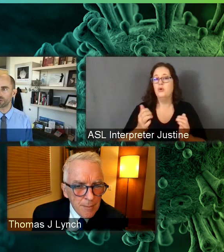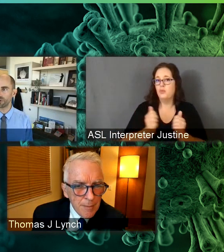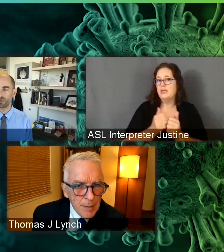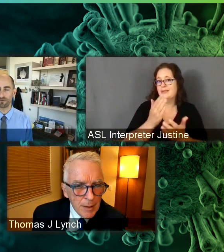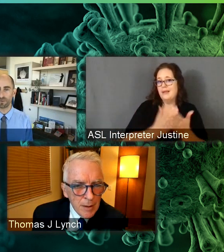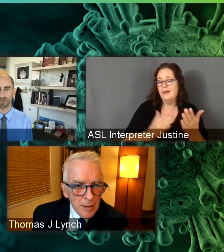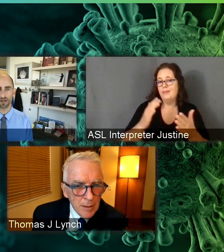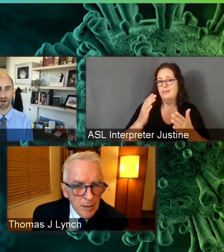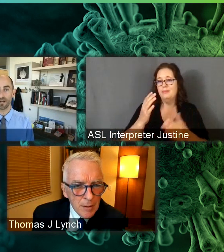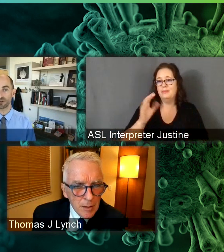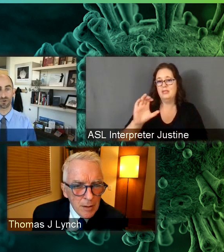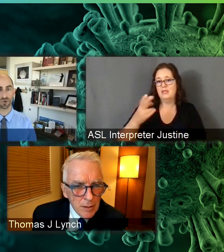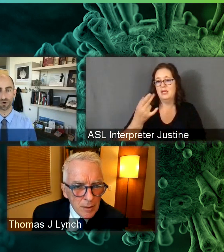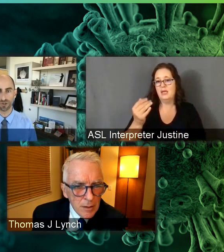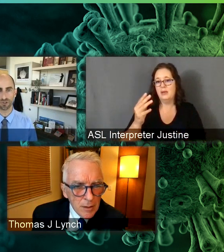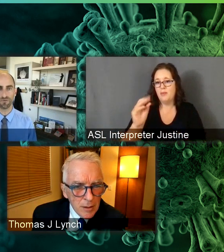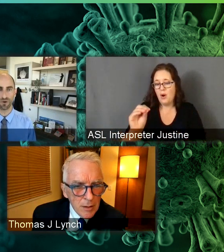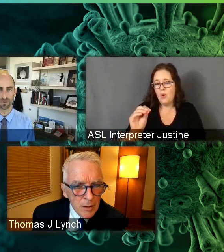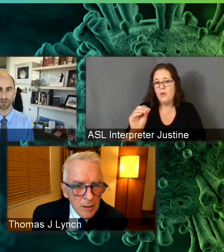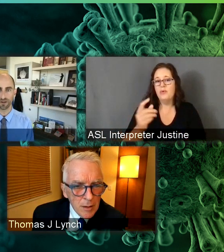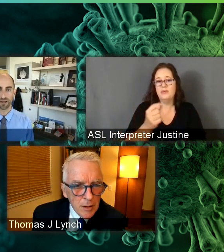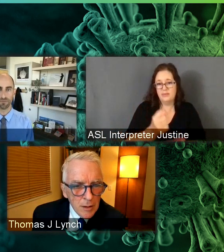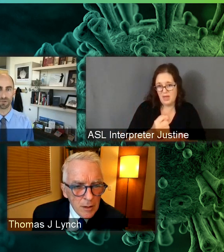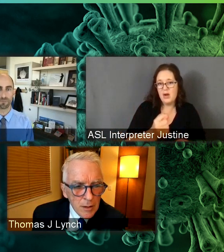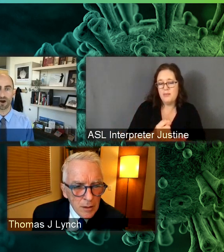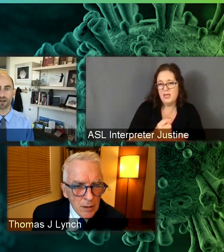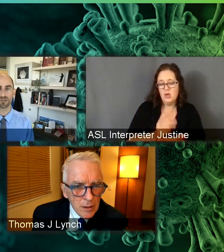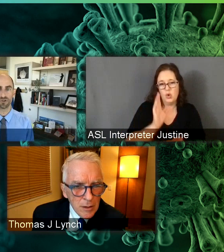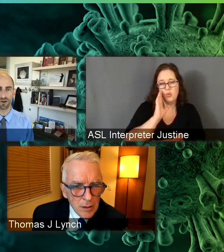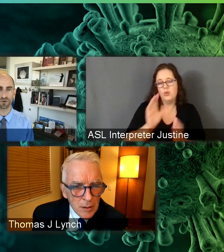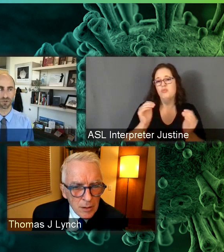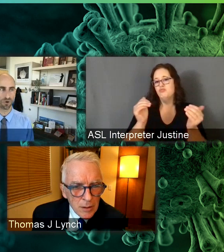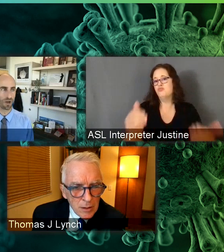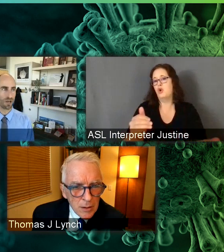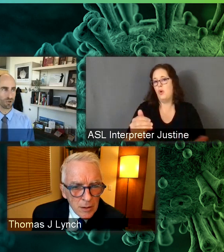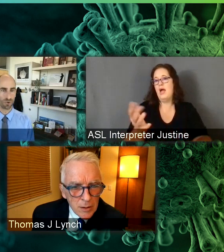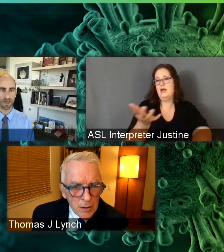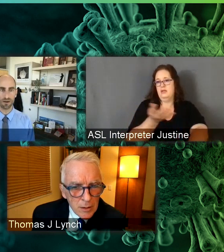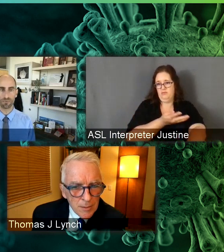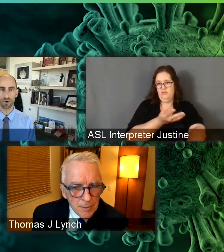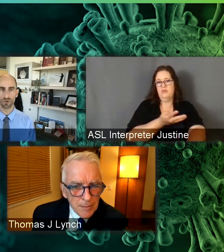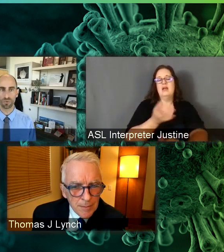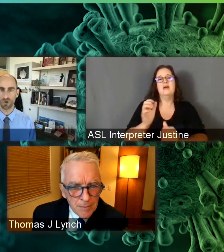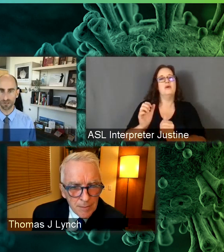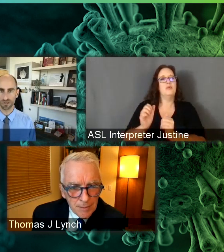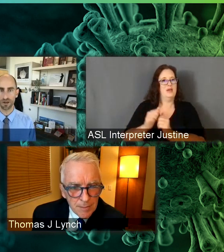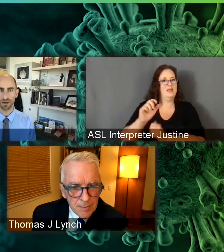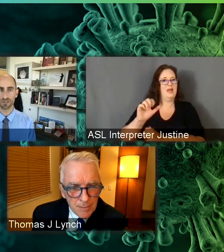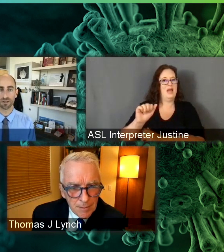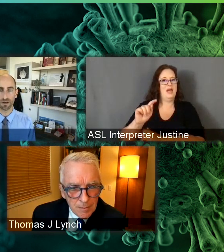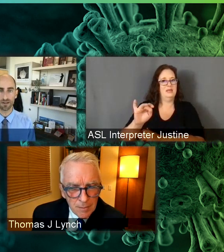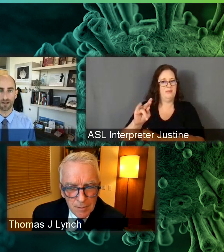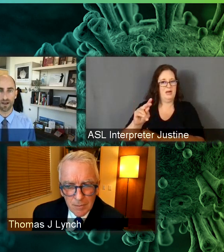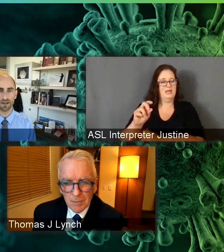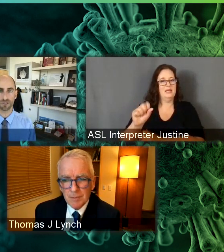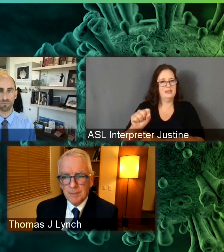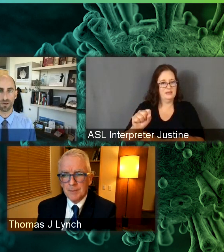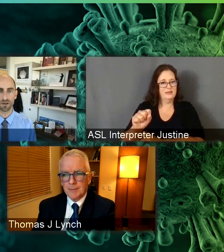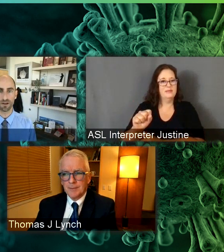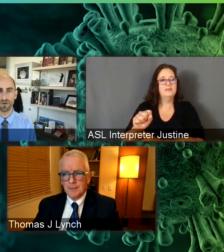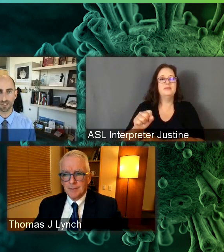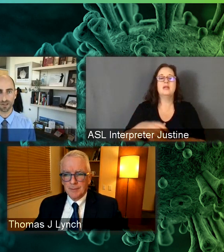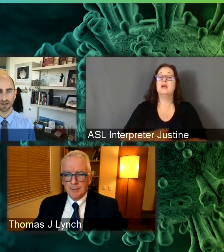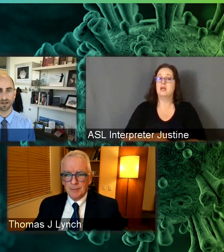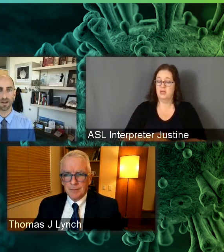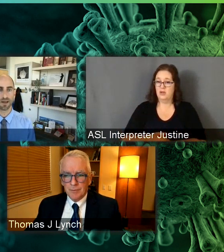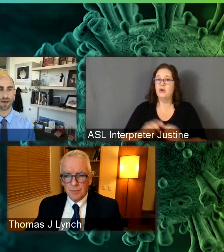year or two or three, we've been plagued by national shortages of those and blood products in general. So doing that in approach warrants study and it's